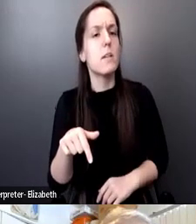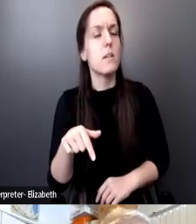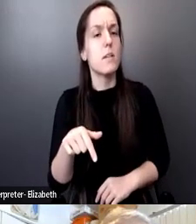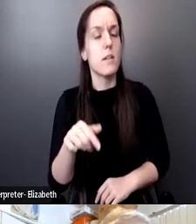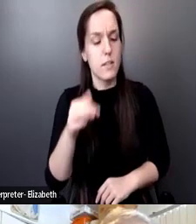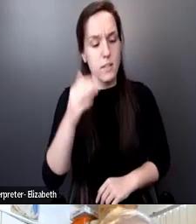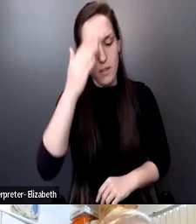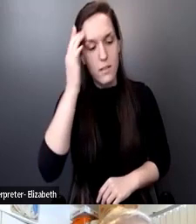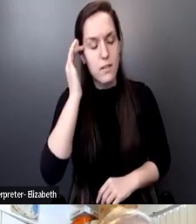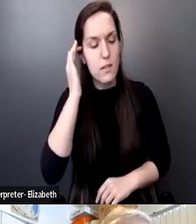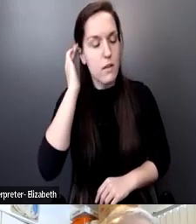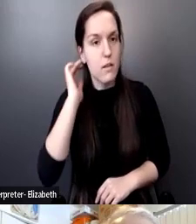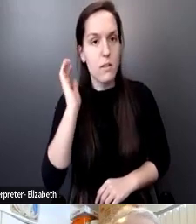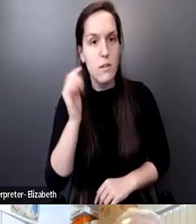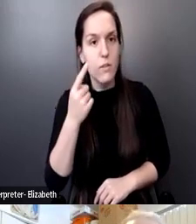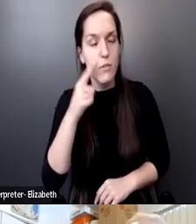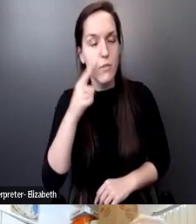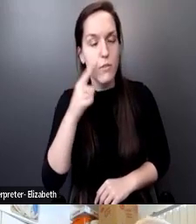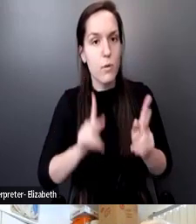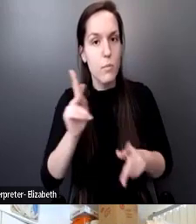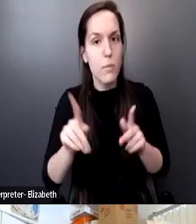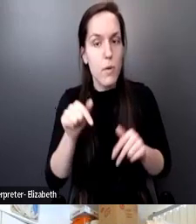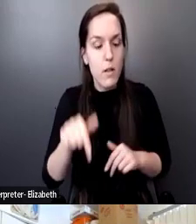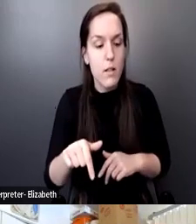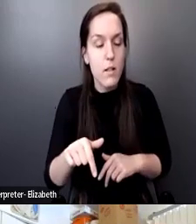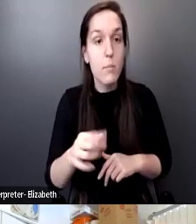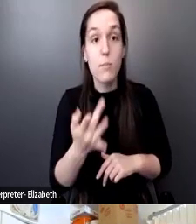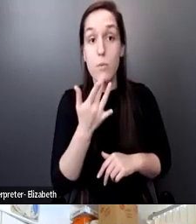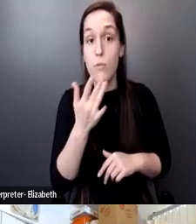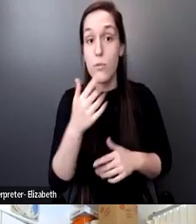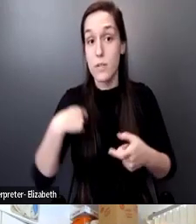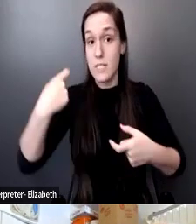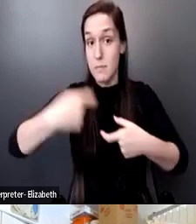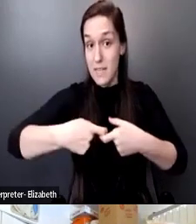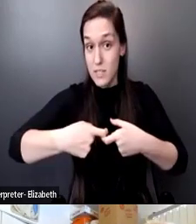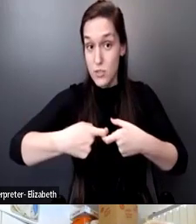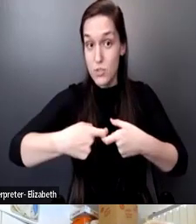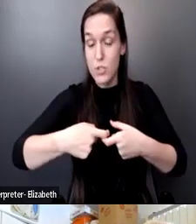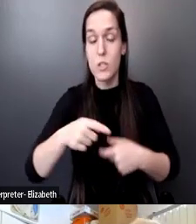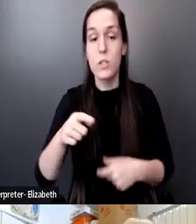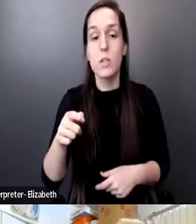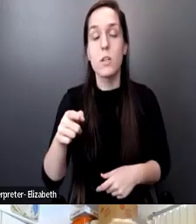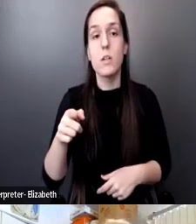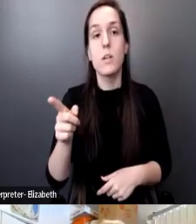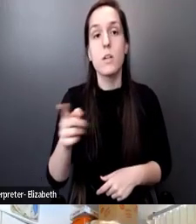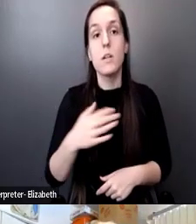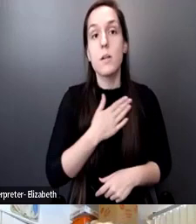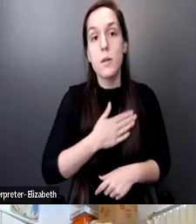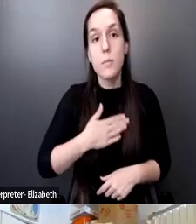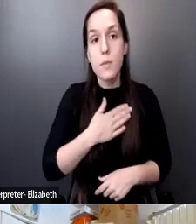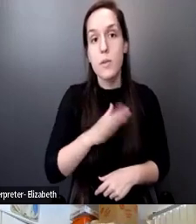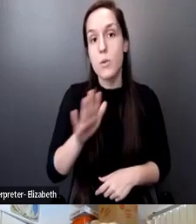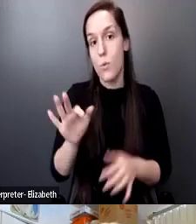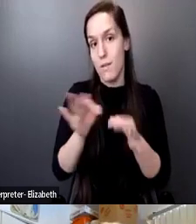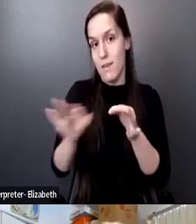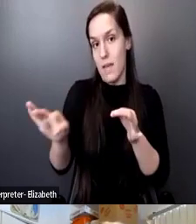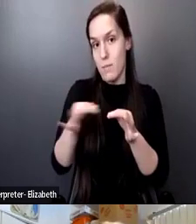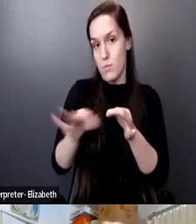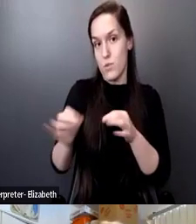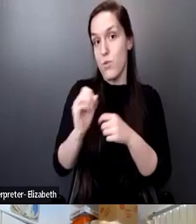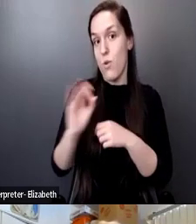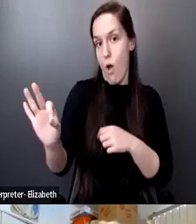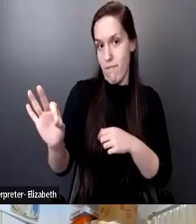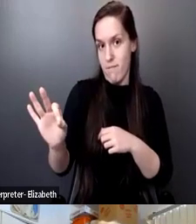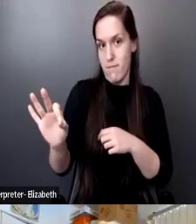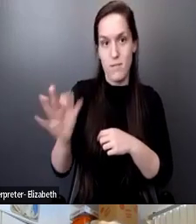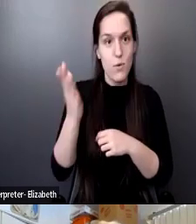For those who are utilizing the Spanish language, please turn off your caption because caption